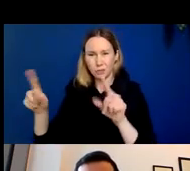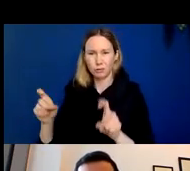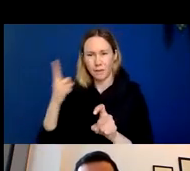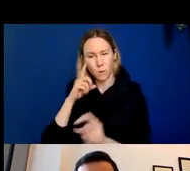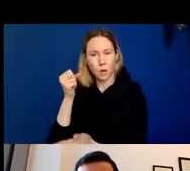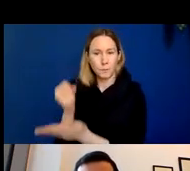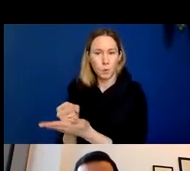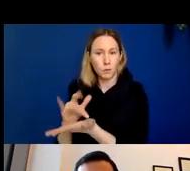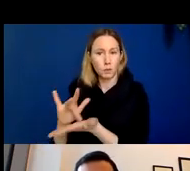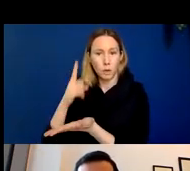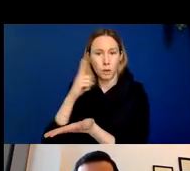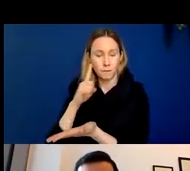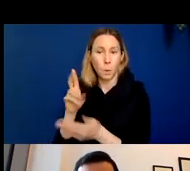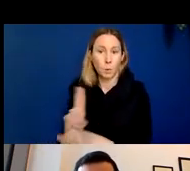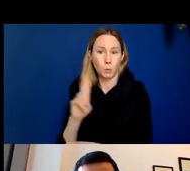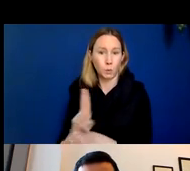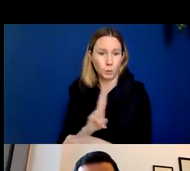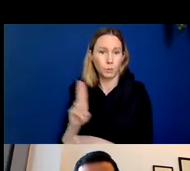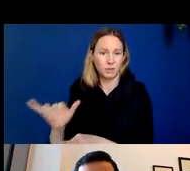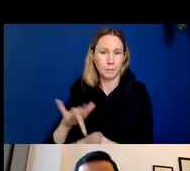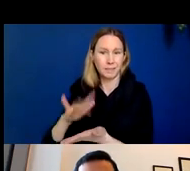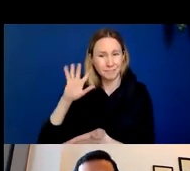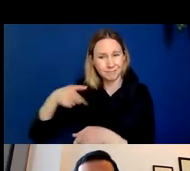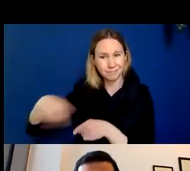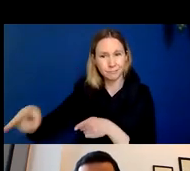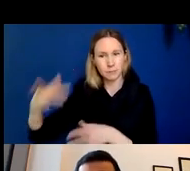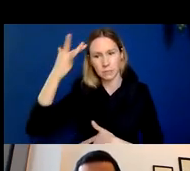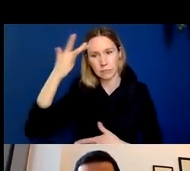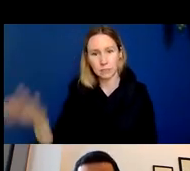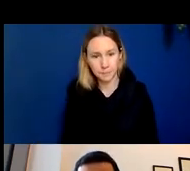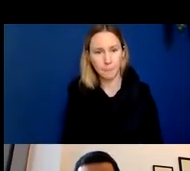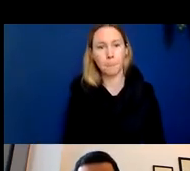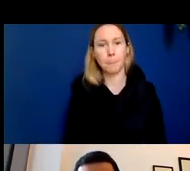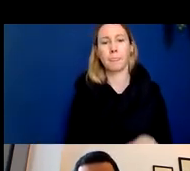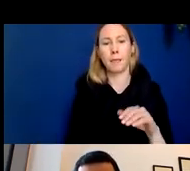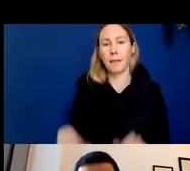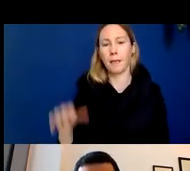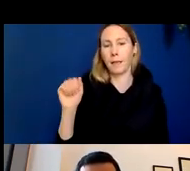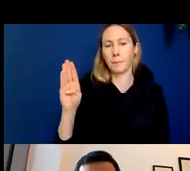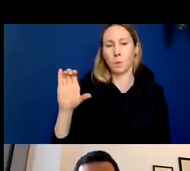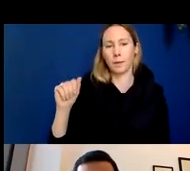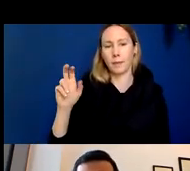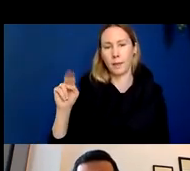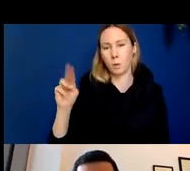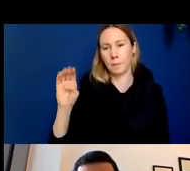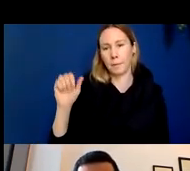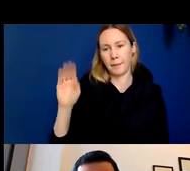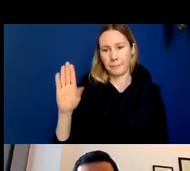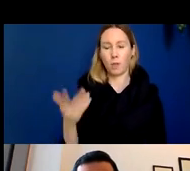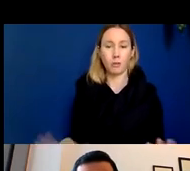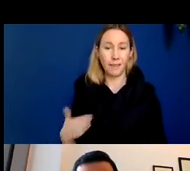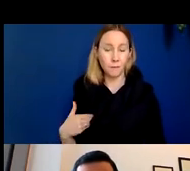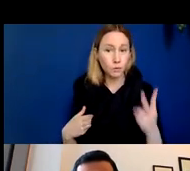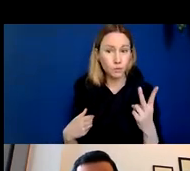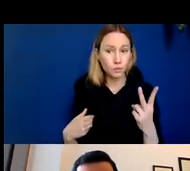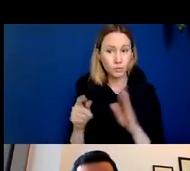drug for clinical use in a specific disease and so aducanumab has already had two phase three trials